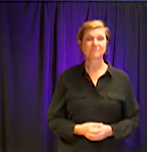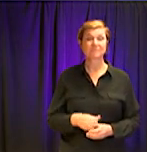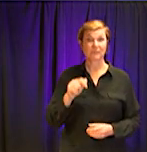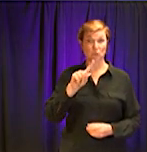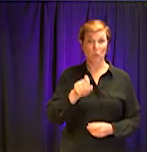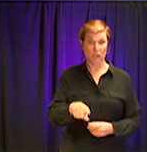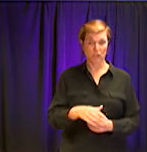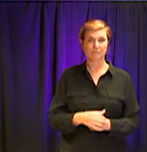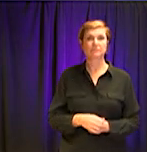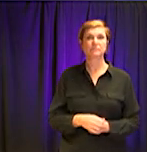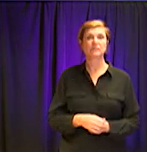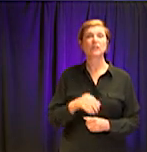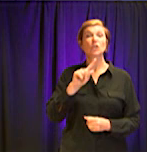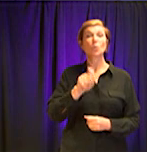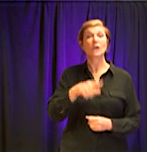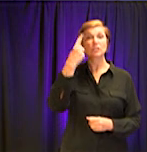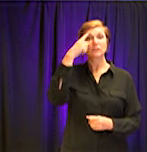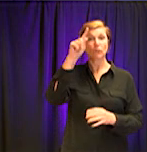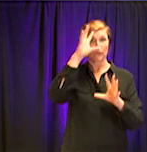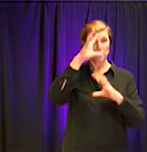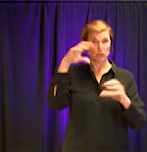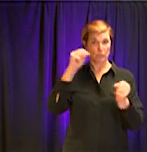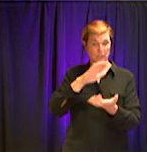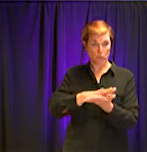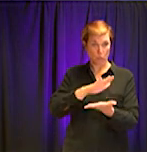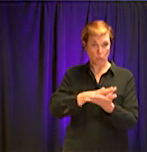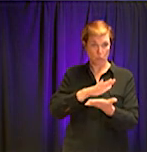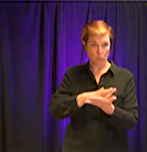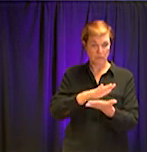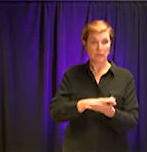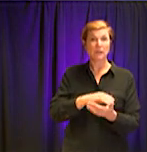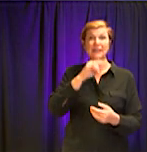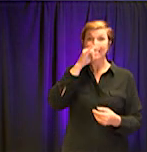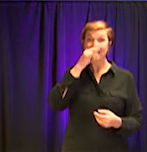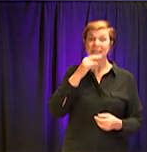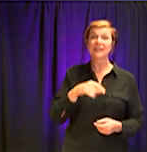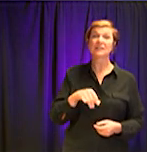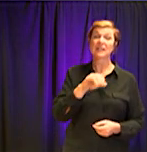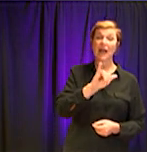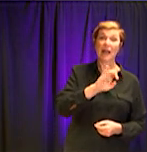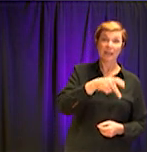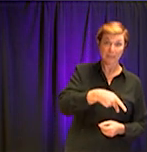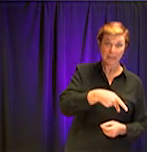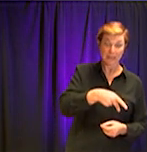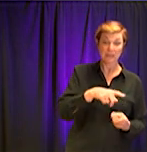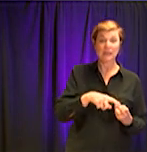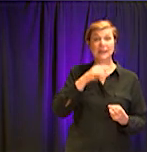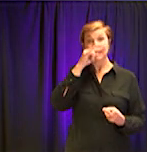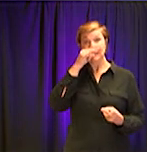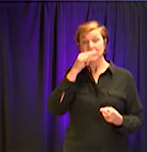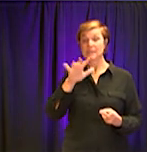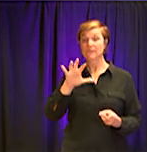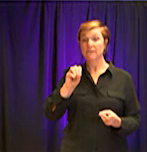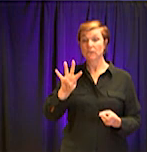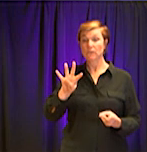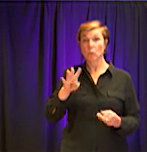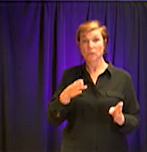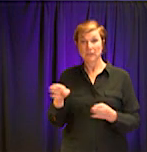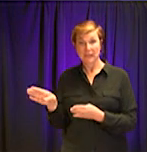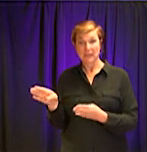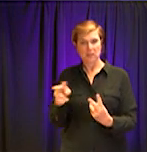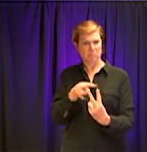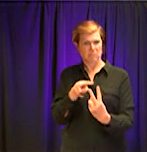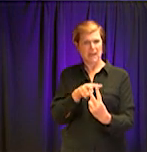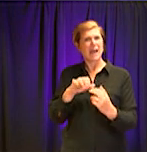Superintendent Tyson. How are kids with 504 plans and IEPs being accommodated if schools close for the rest of the year?